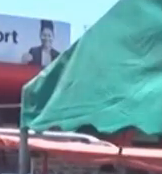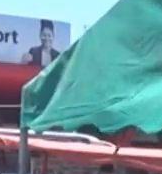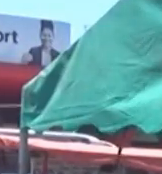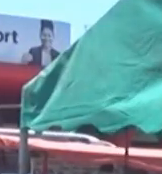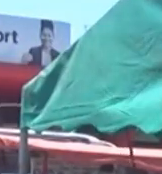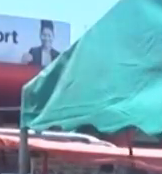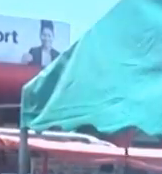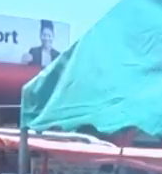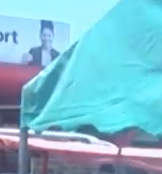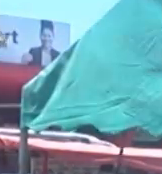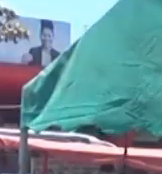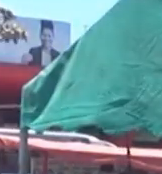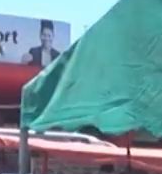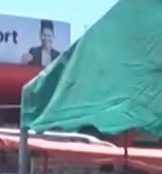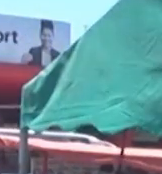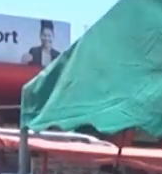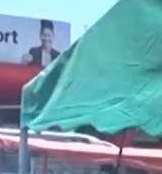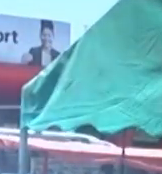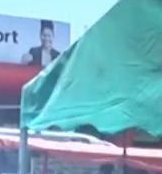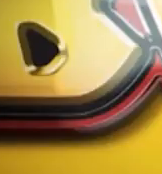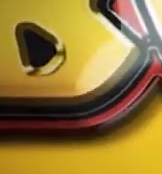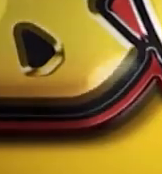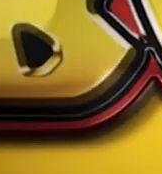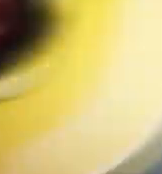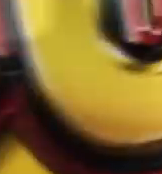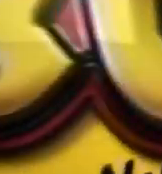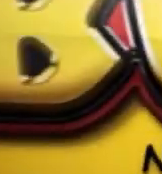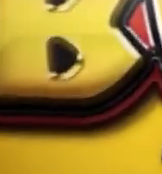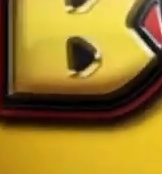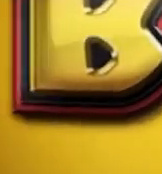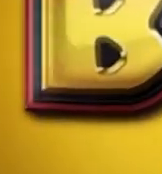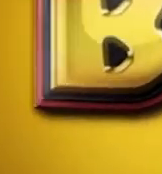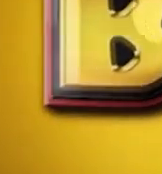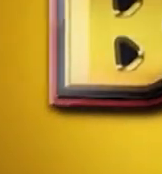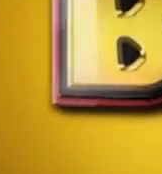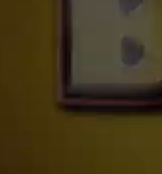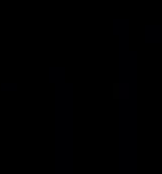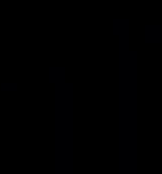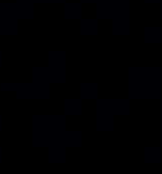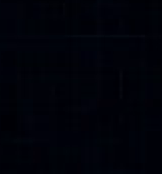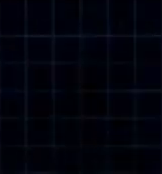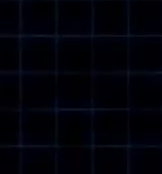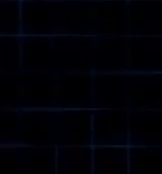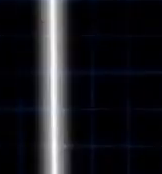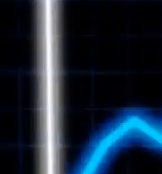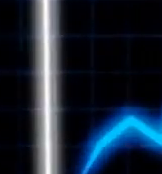Bula FM number 2 NSR